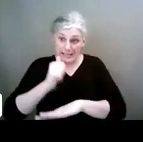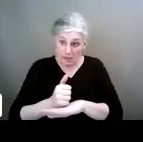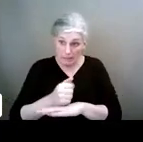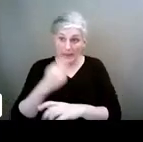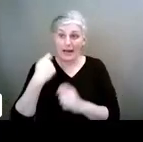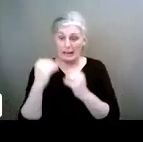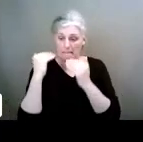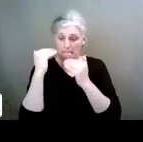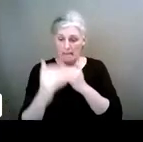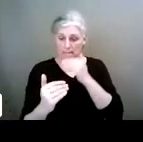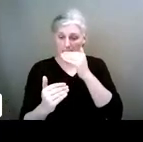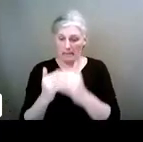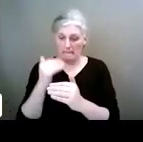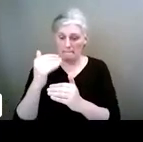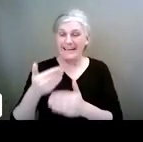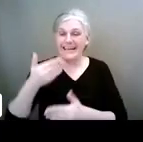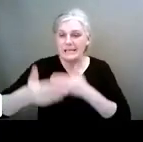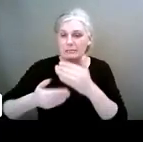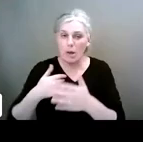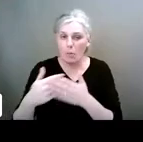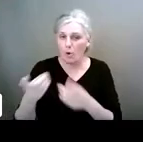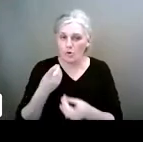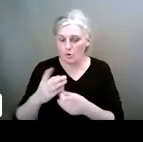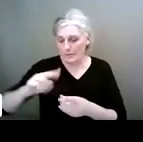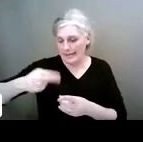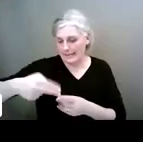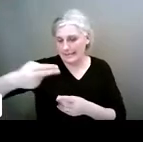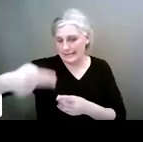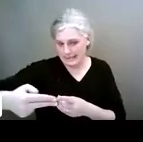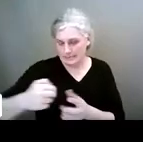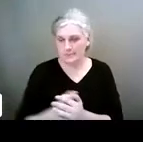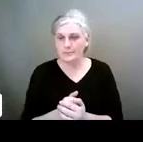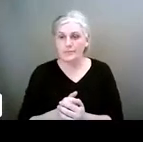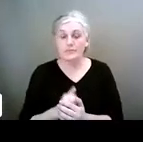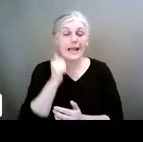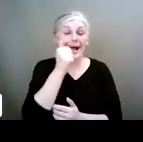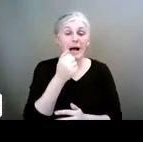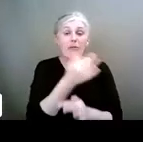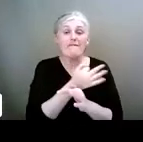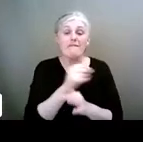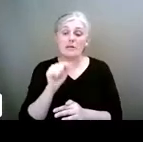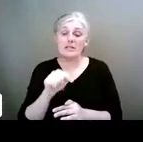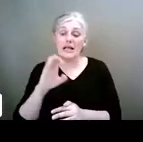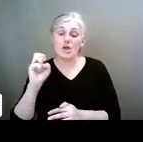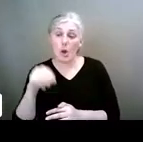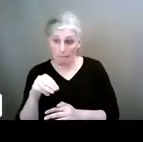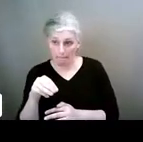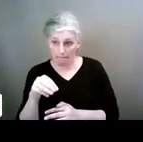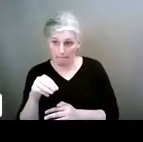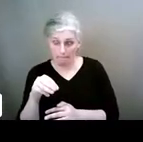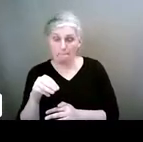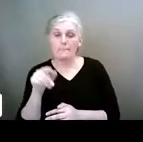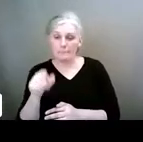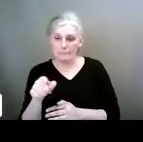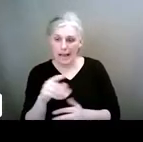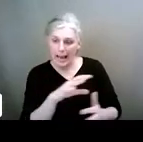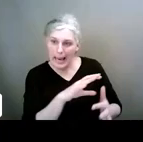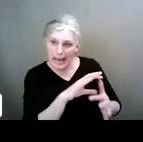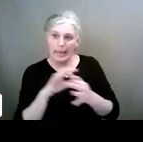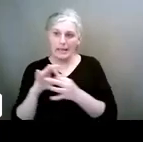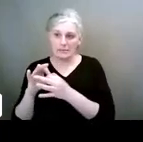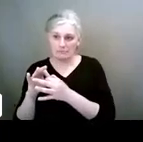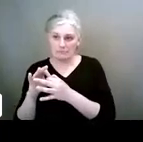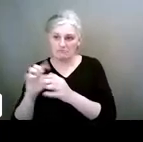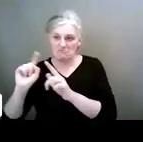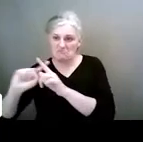do. OK. And the apple.family.com. So it brings you through the whole thing as